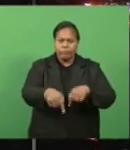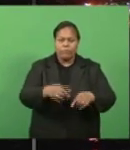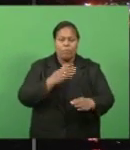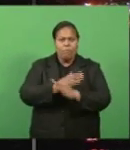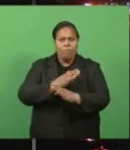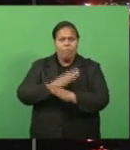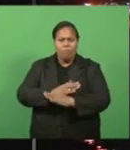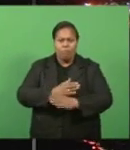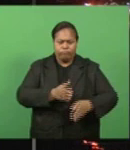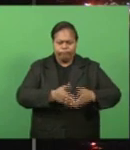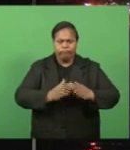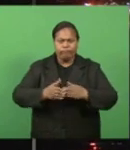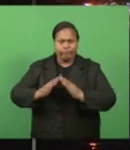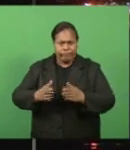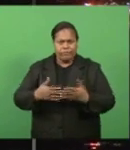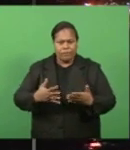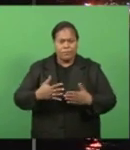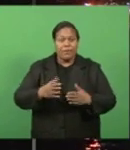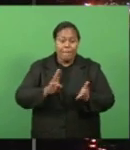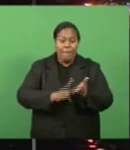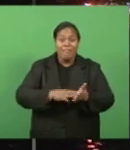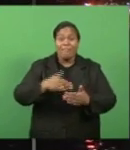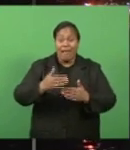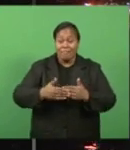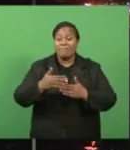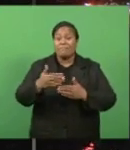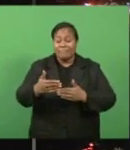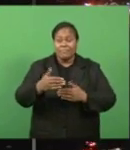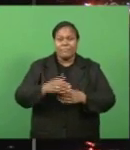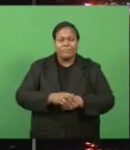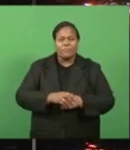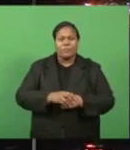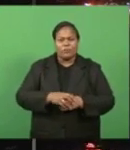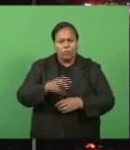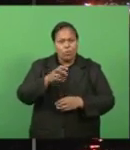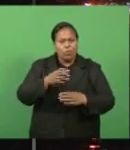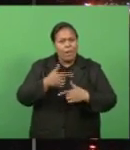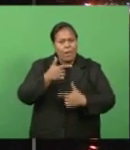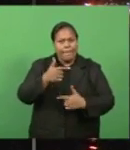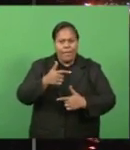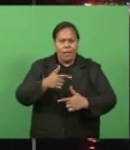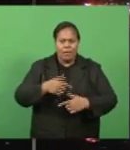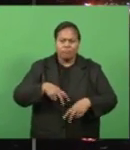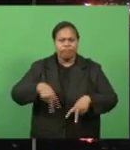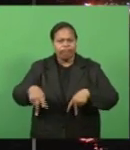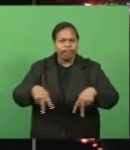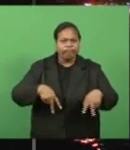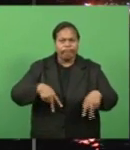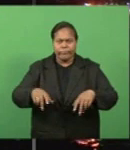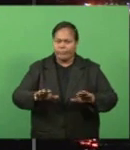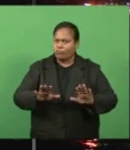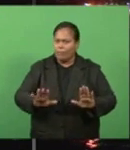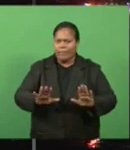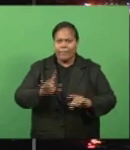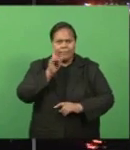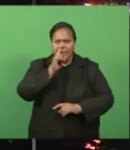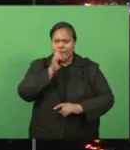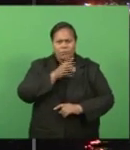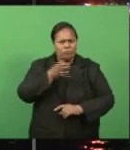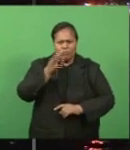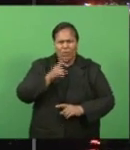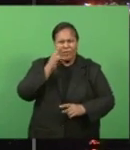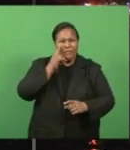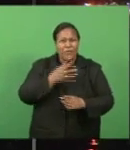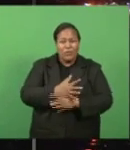erected throughout the country until Monday to limit unnecessary movement. As Apenisa Wangai-Rondobu reports, people should not confuse these